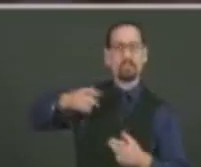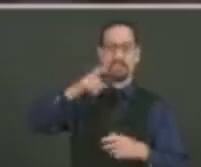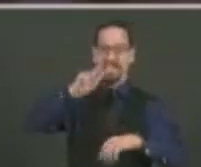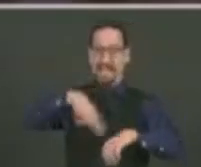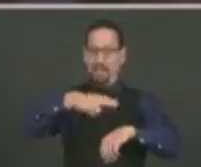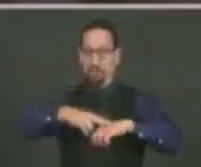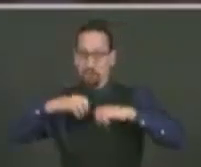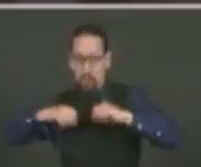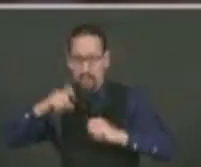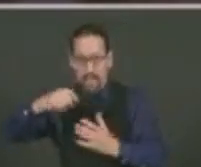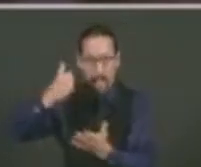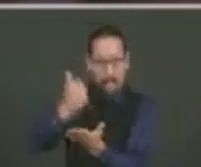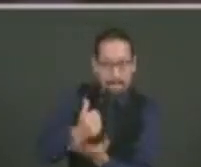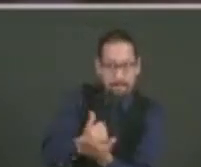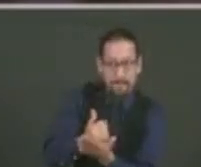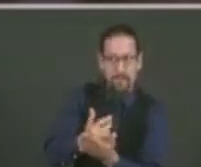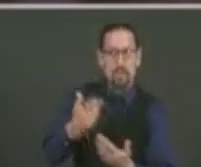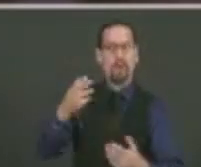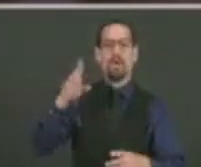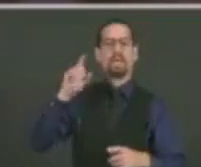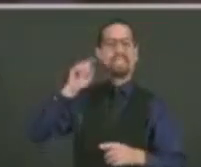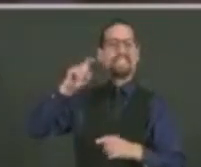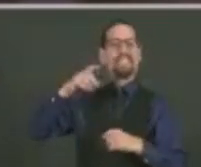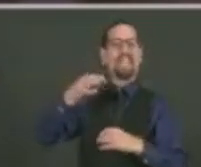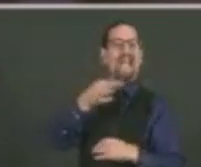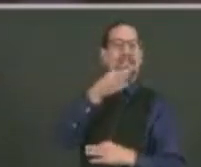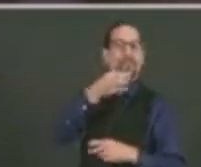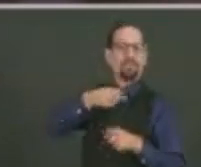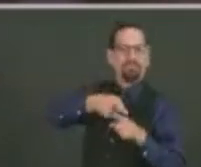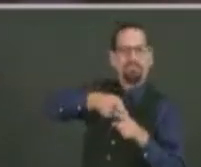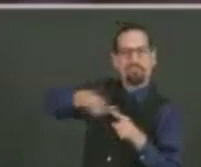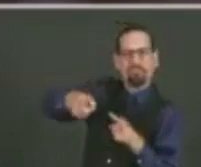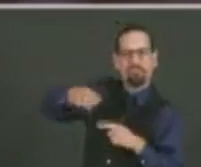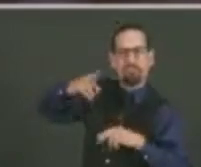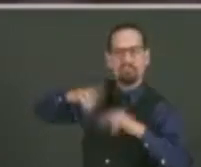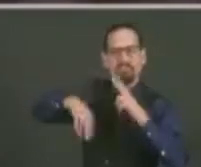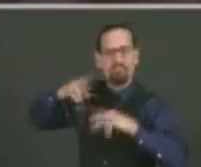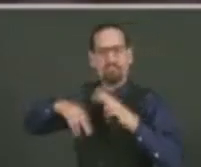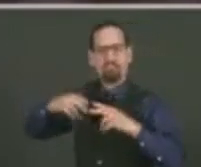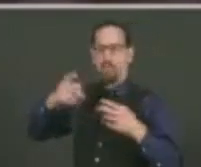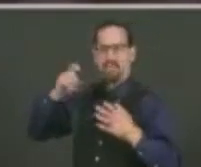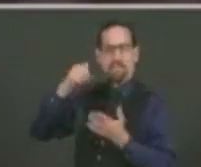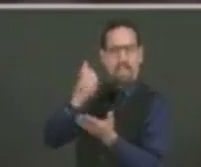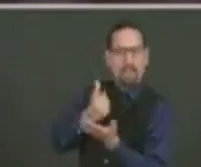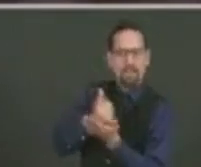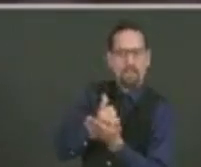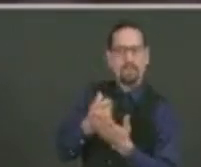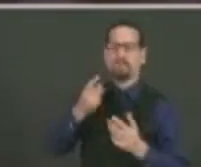of Health, et cetera. And we've been in a back and forth with them.